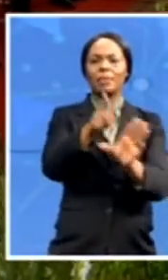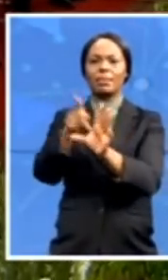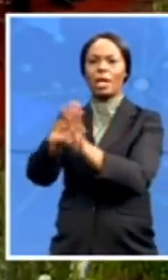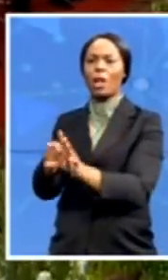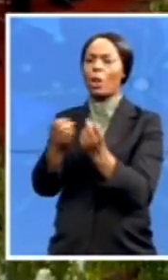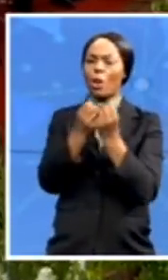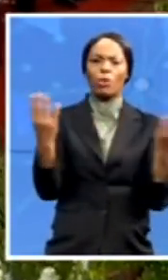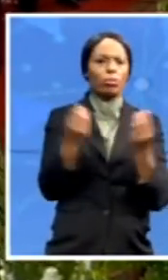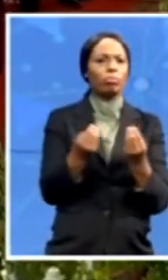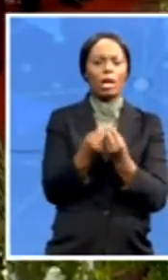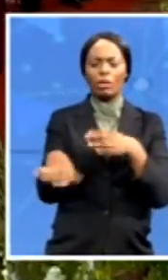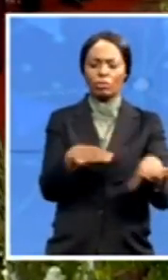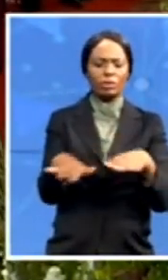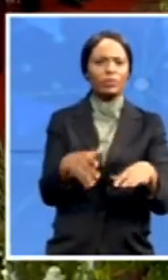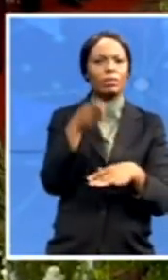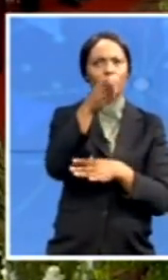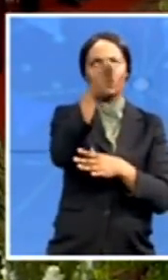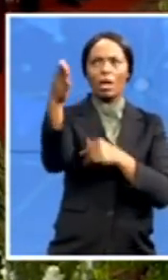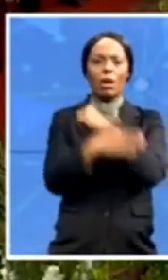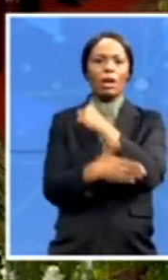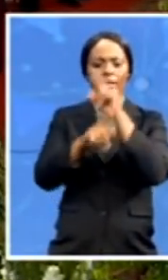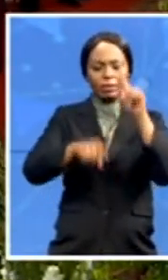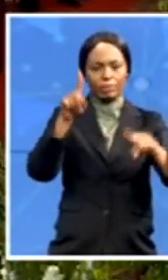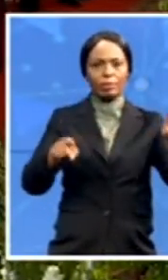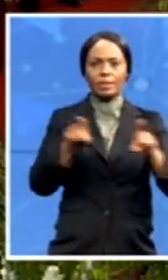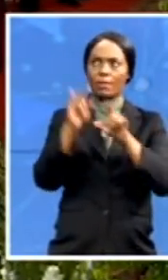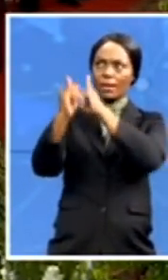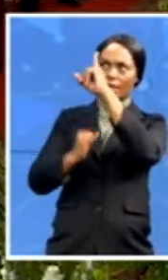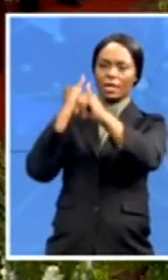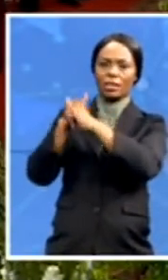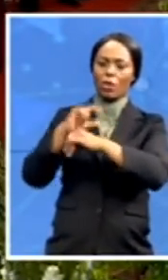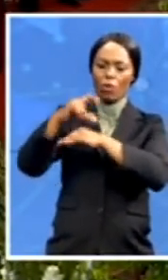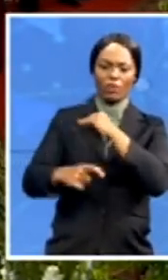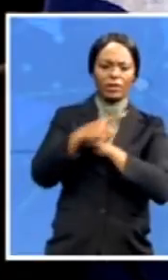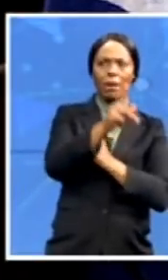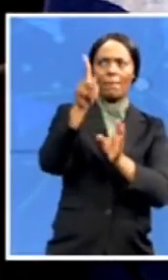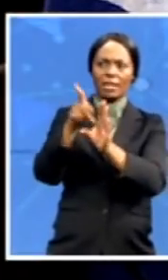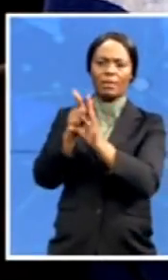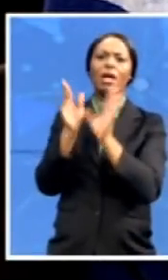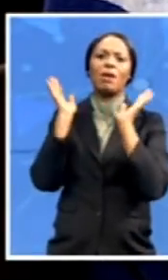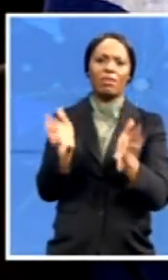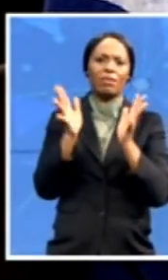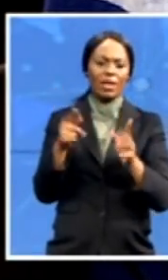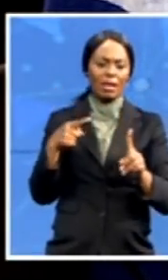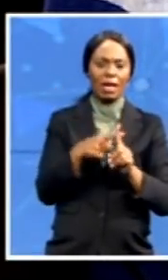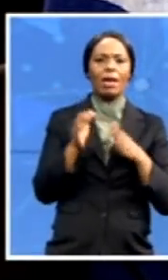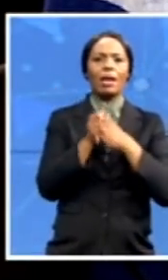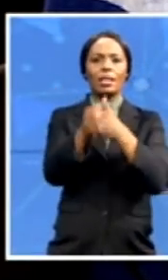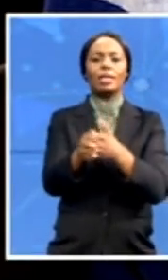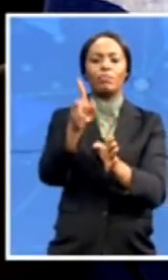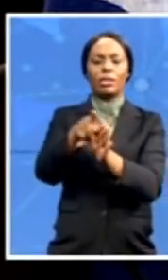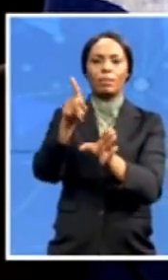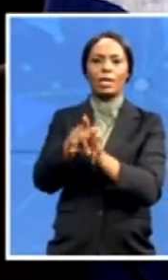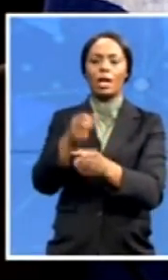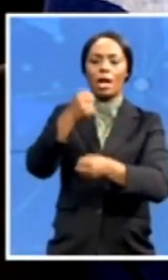statesman in international conferences. He was a leading participant in annual World Summits of Nobel